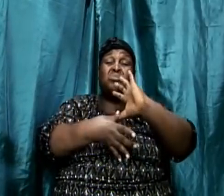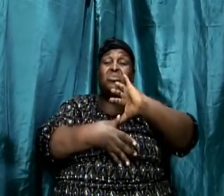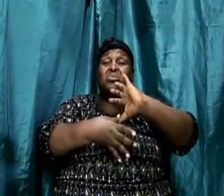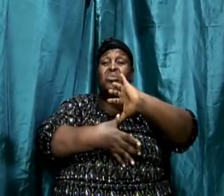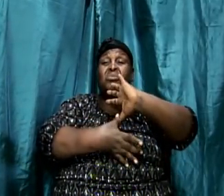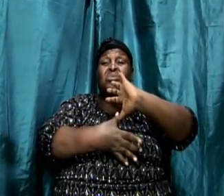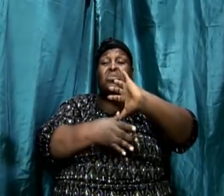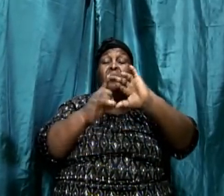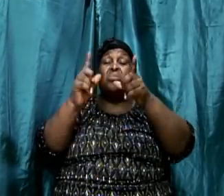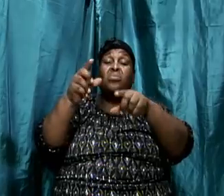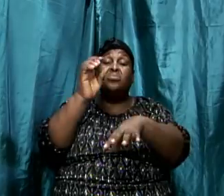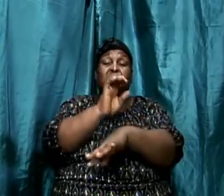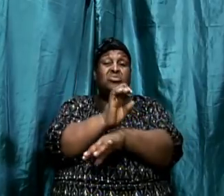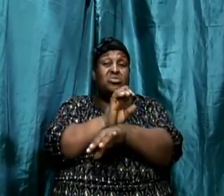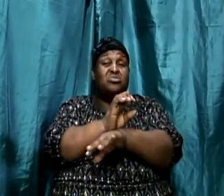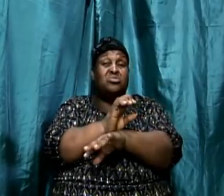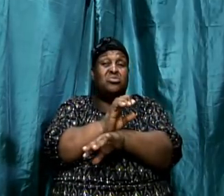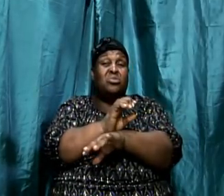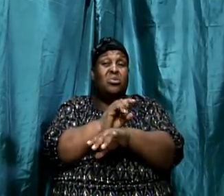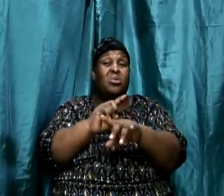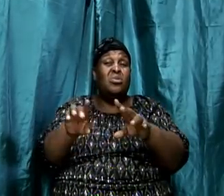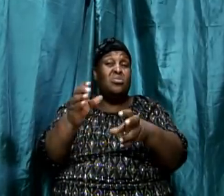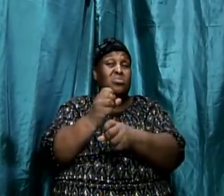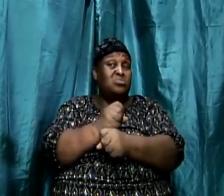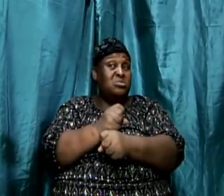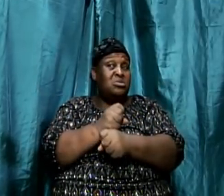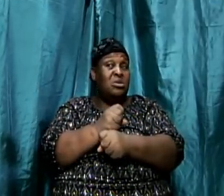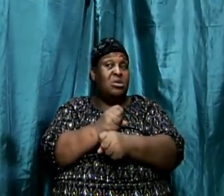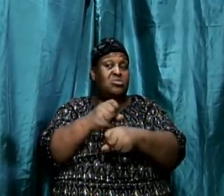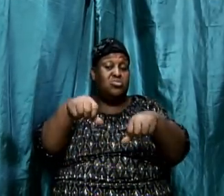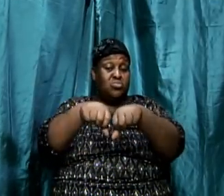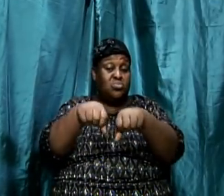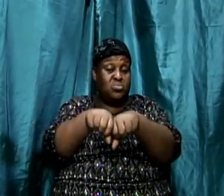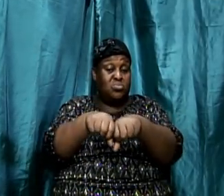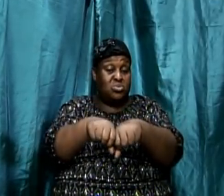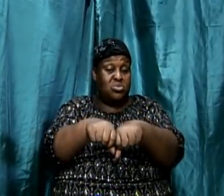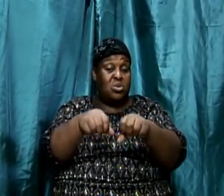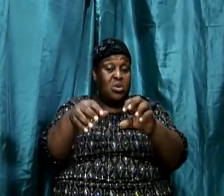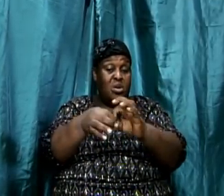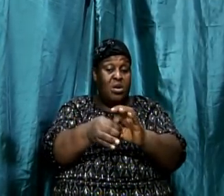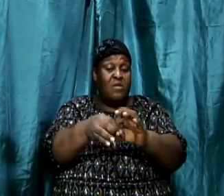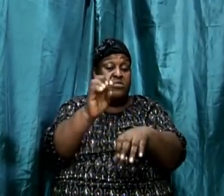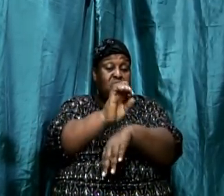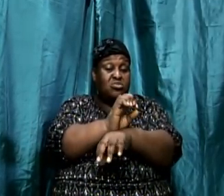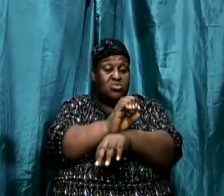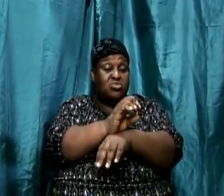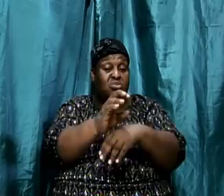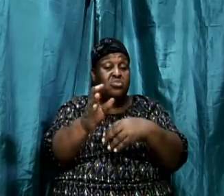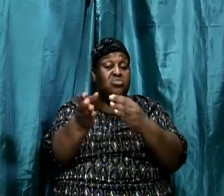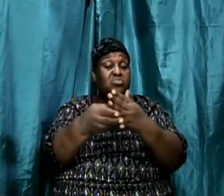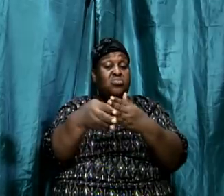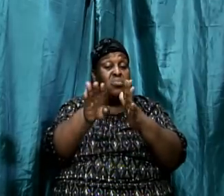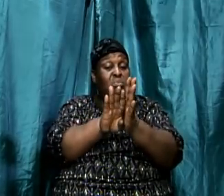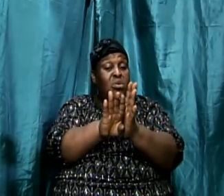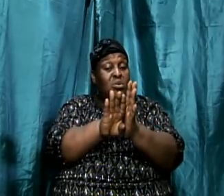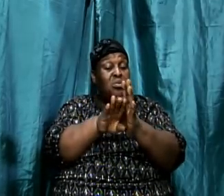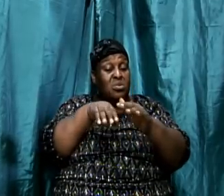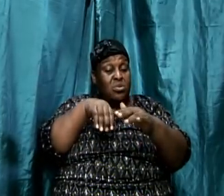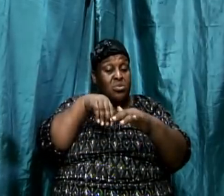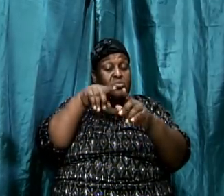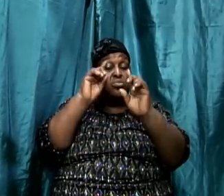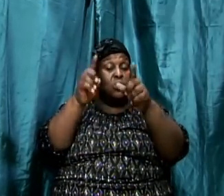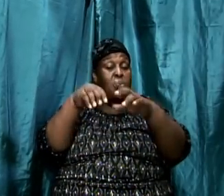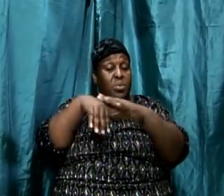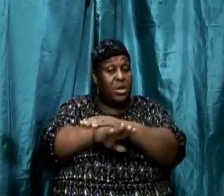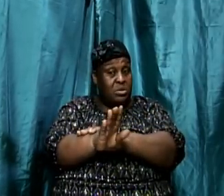the church, we do not take off our shoes at the church door to enter the church. In their places, they